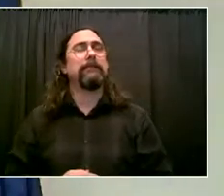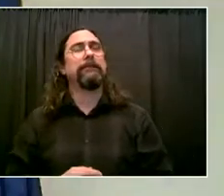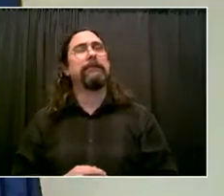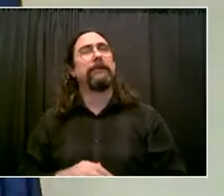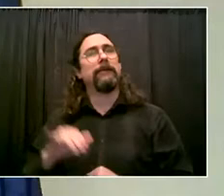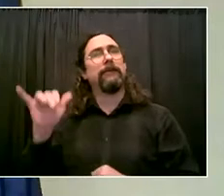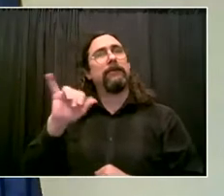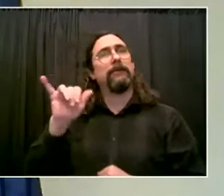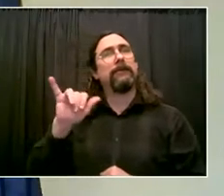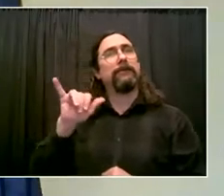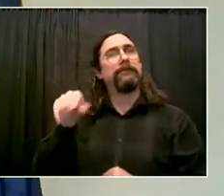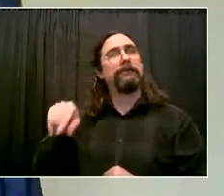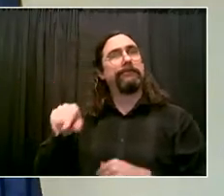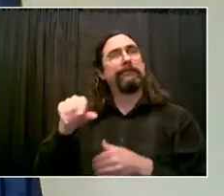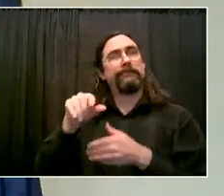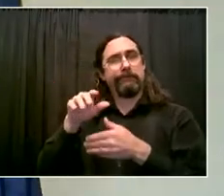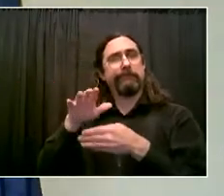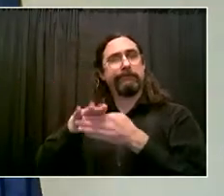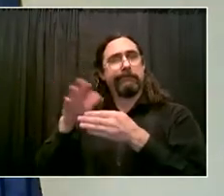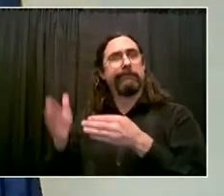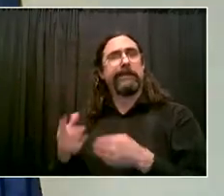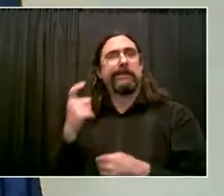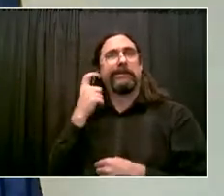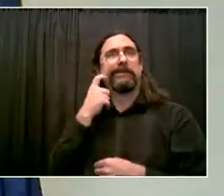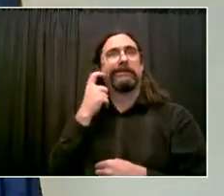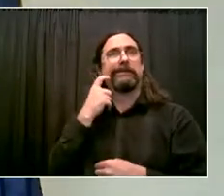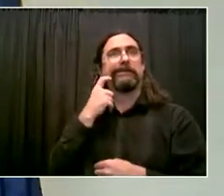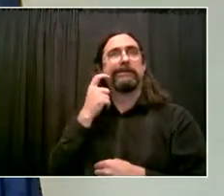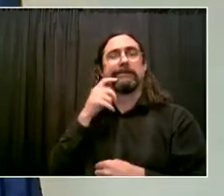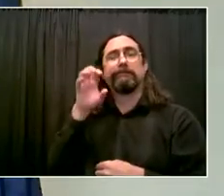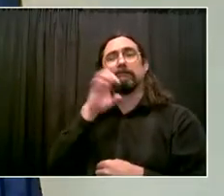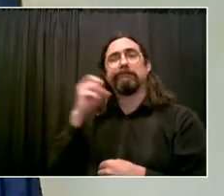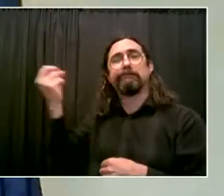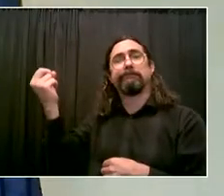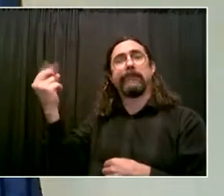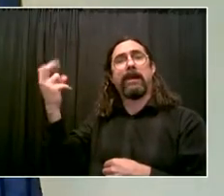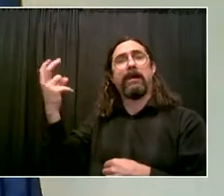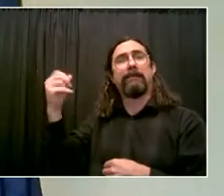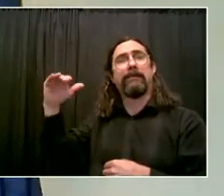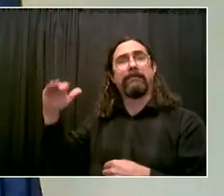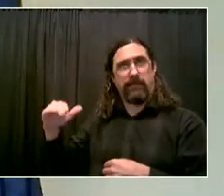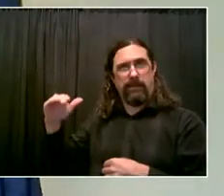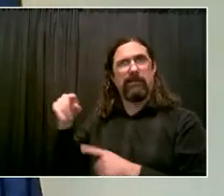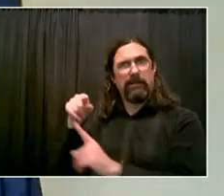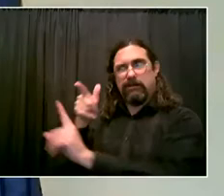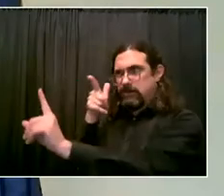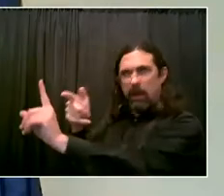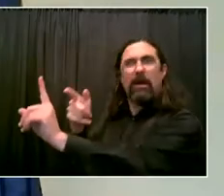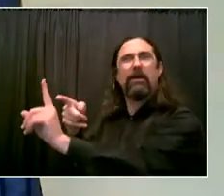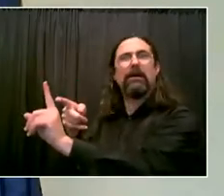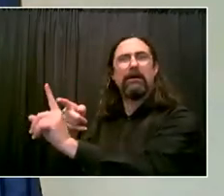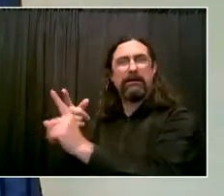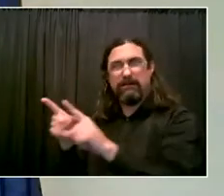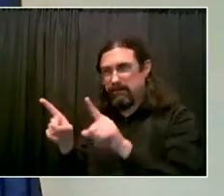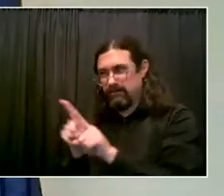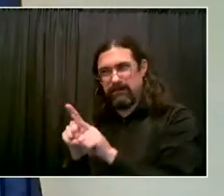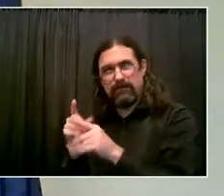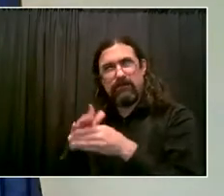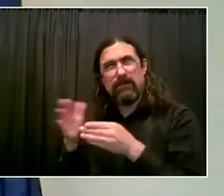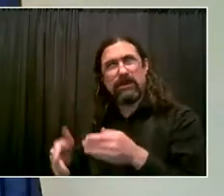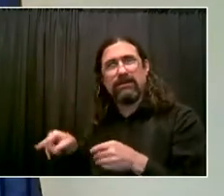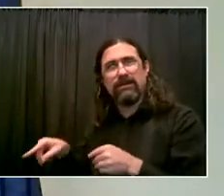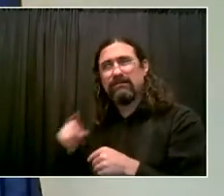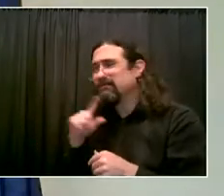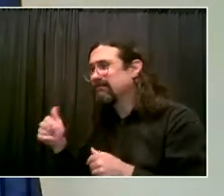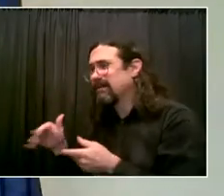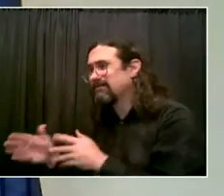Mayor, your safe summer NYC, where you want community cops and the courts together, that's the way to go.